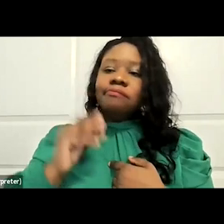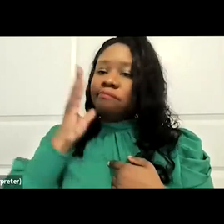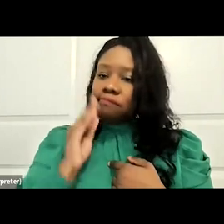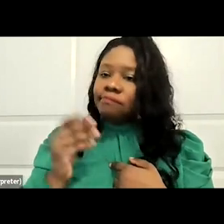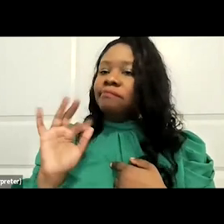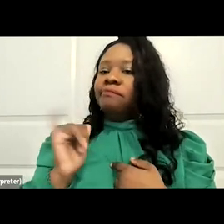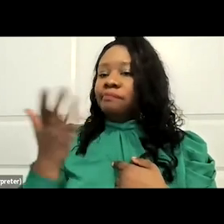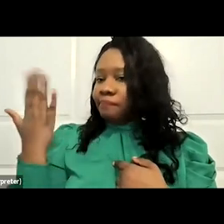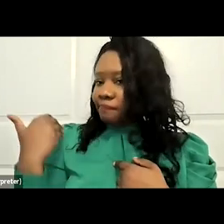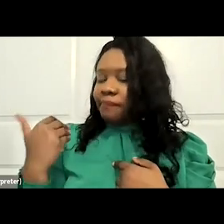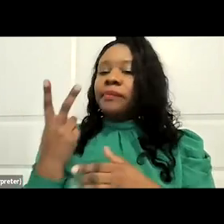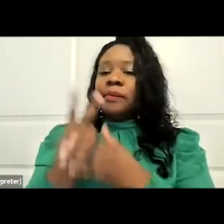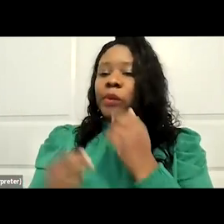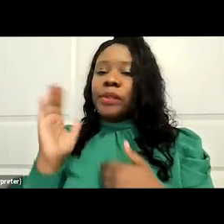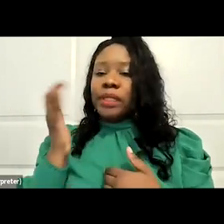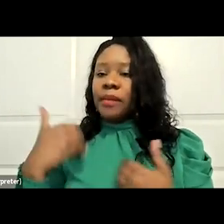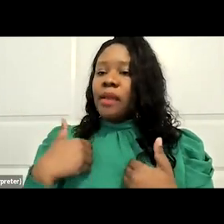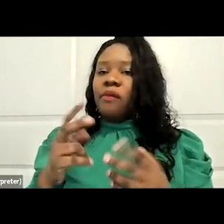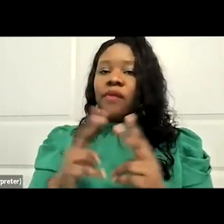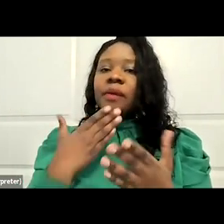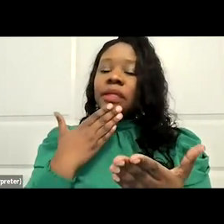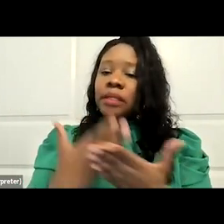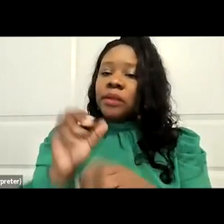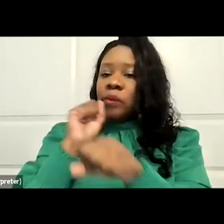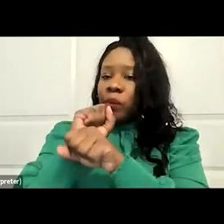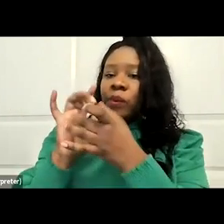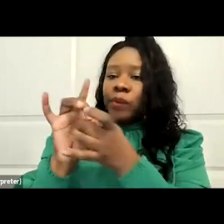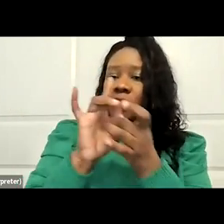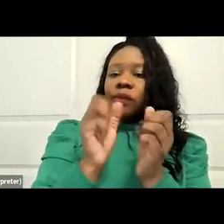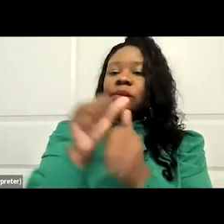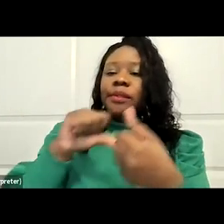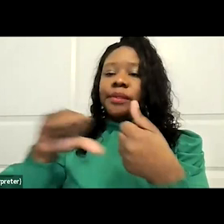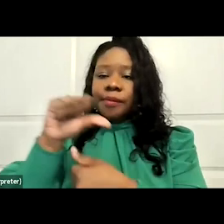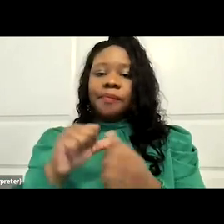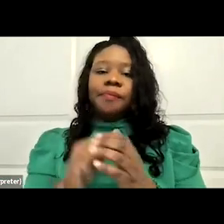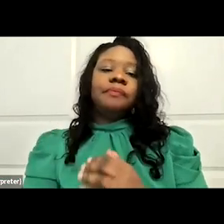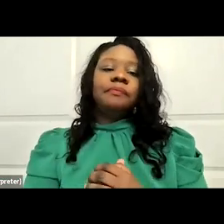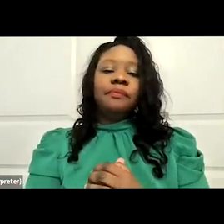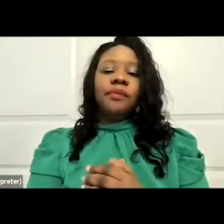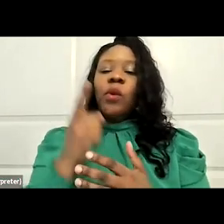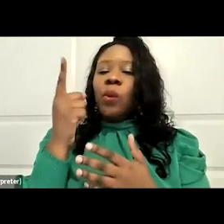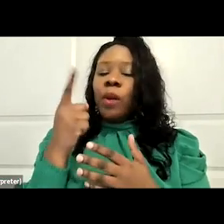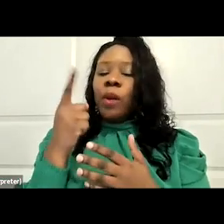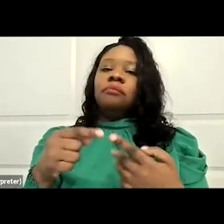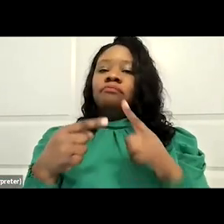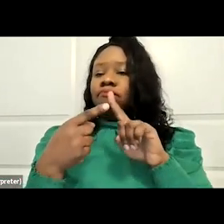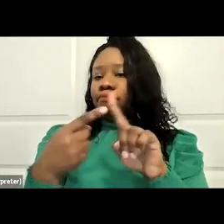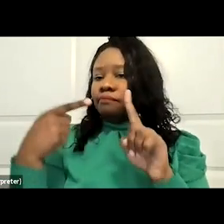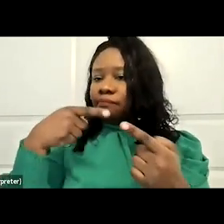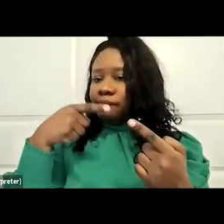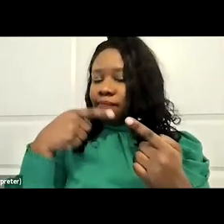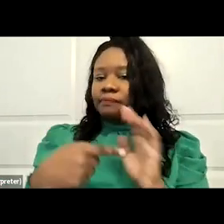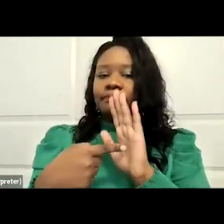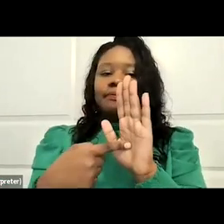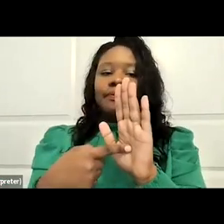both seem to have a very good working relationship with each other. One thing to highlight on Ways and